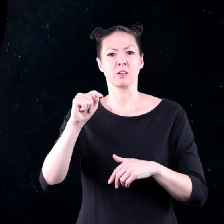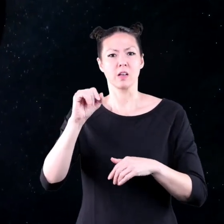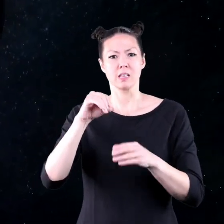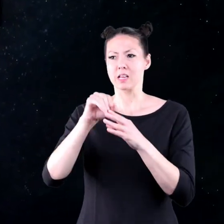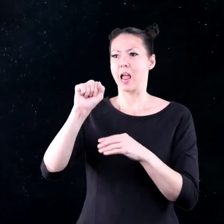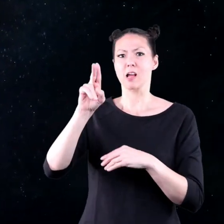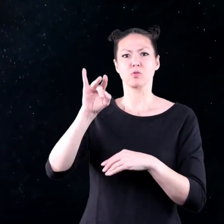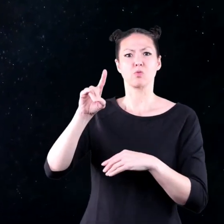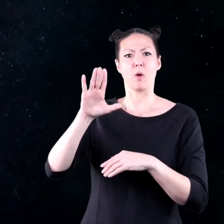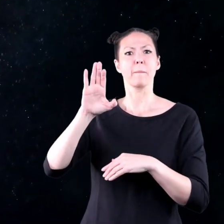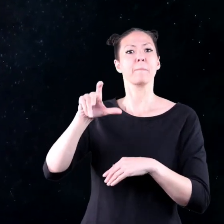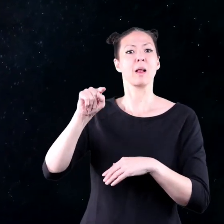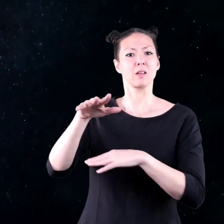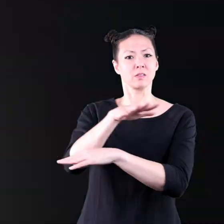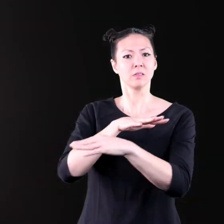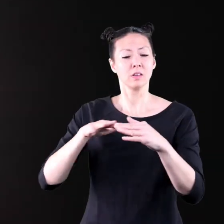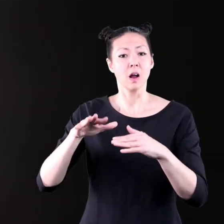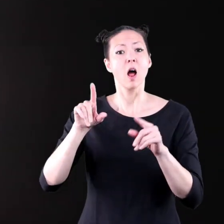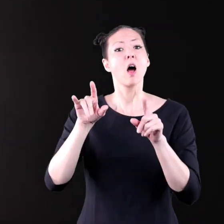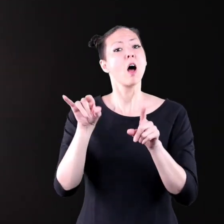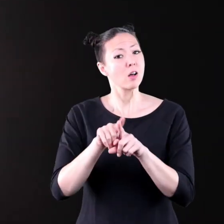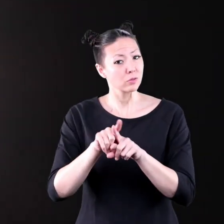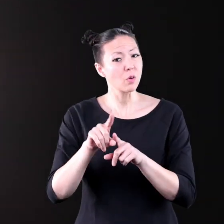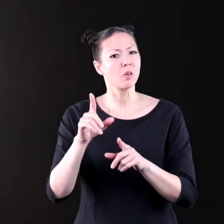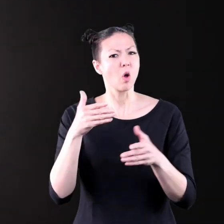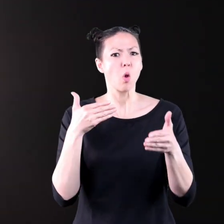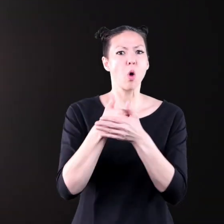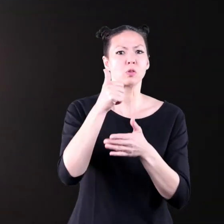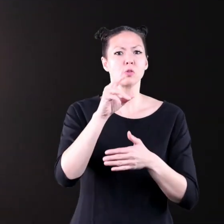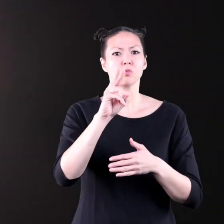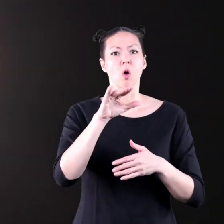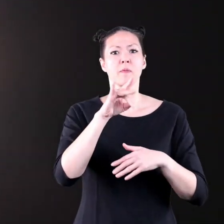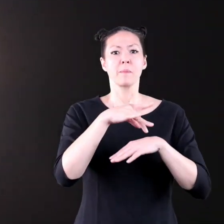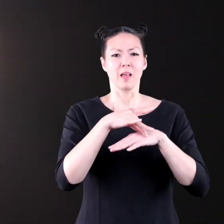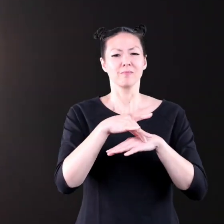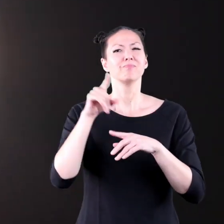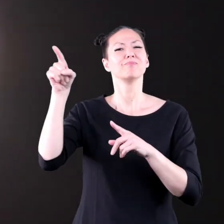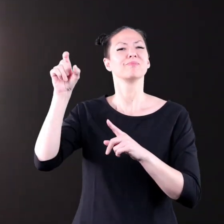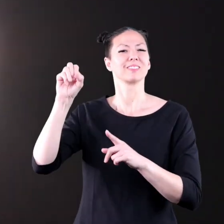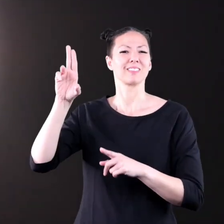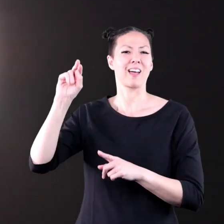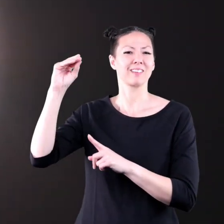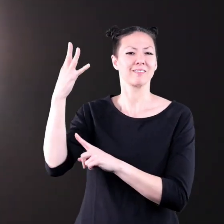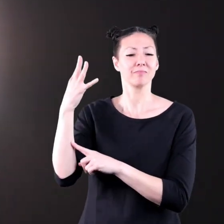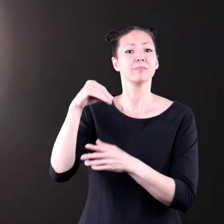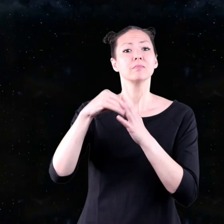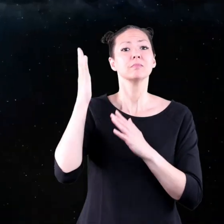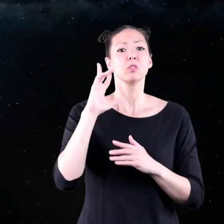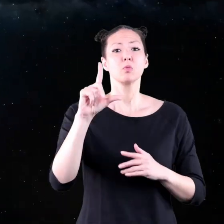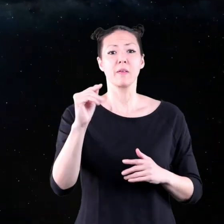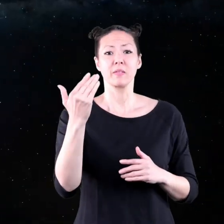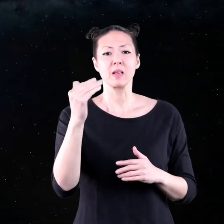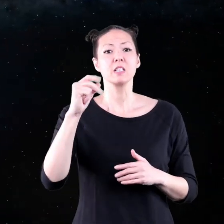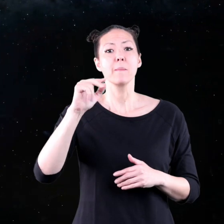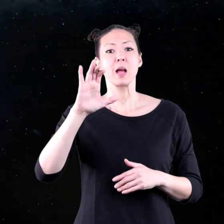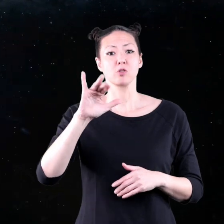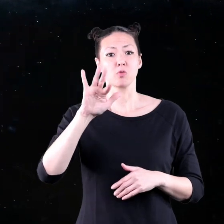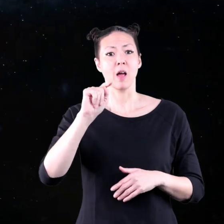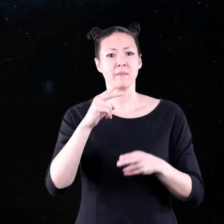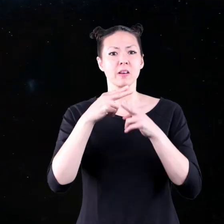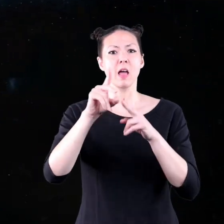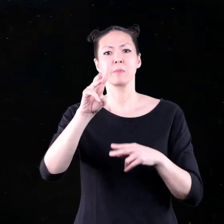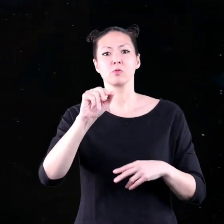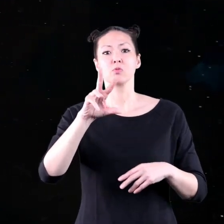object in the asteroid belt. It is also the closest dwarf planet to the sun. In 2015,